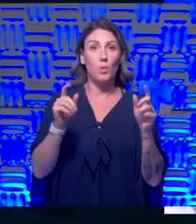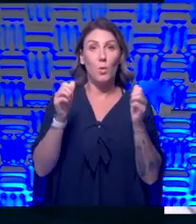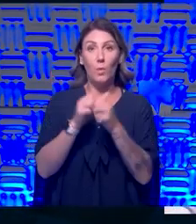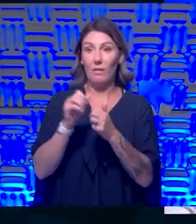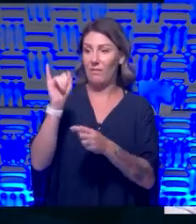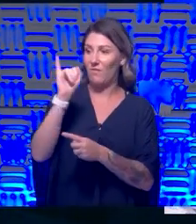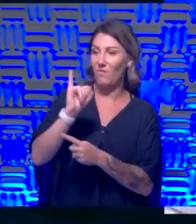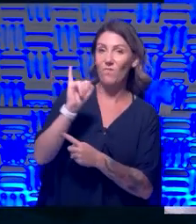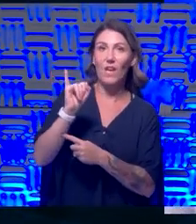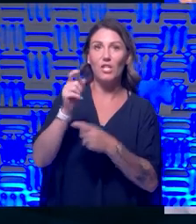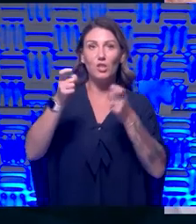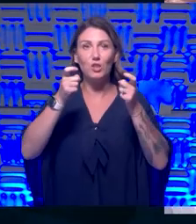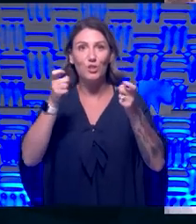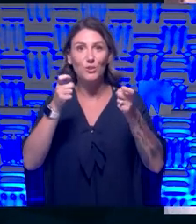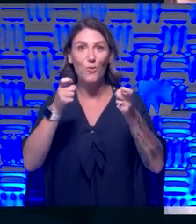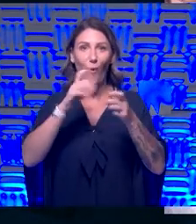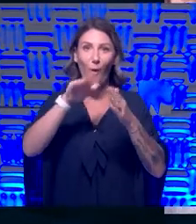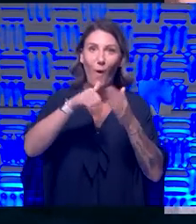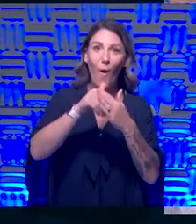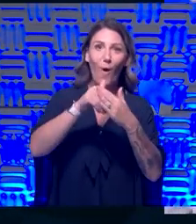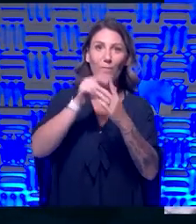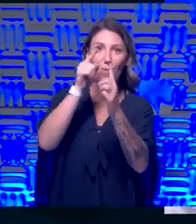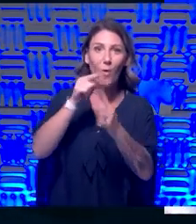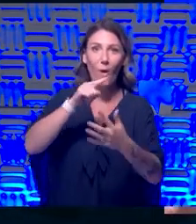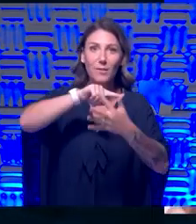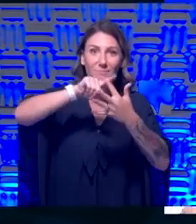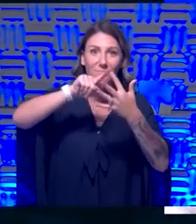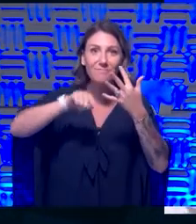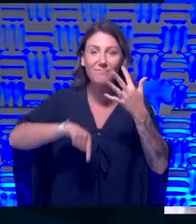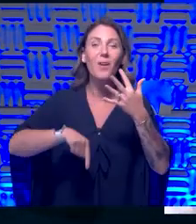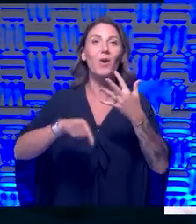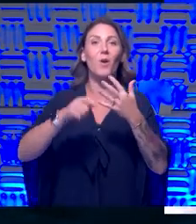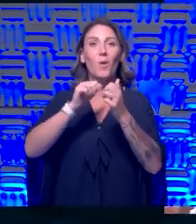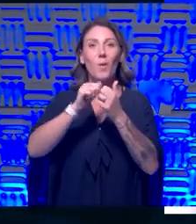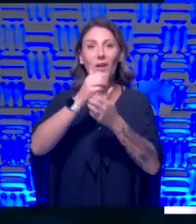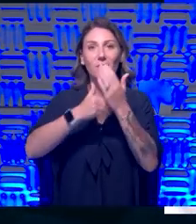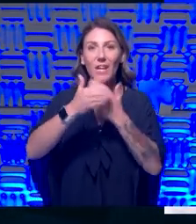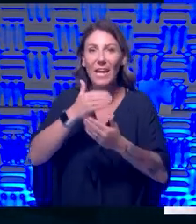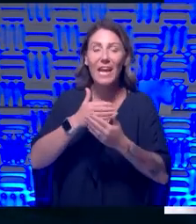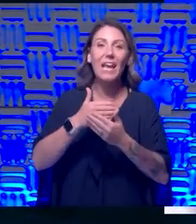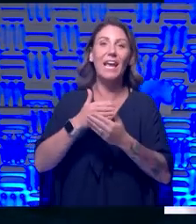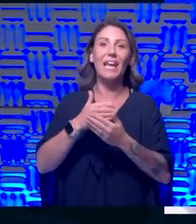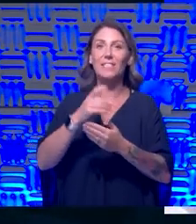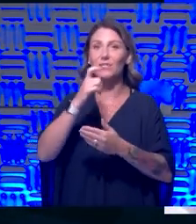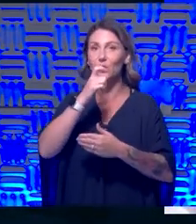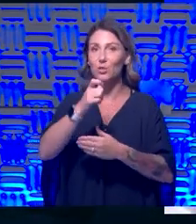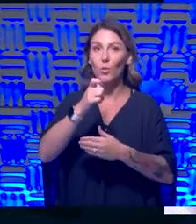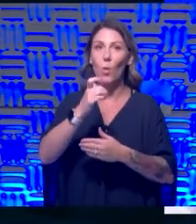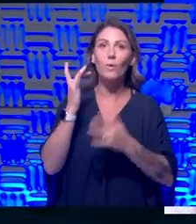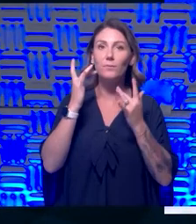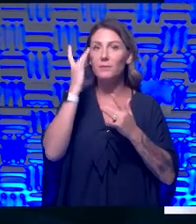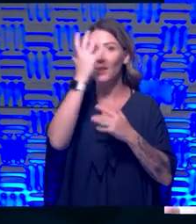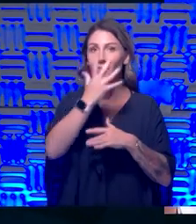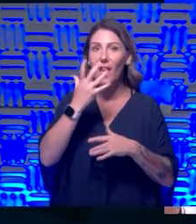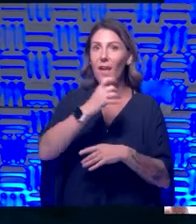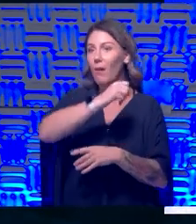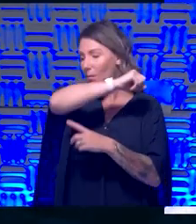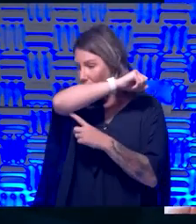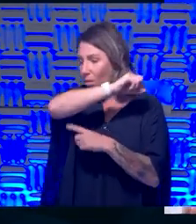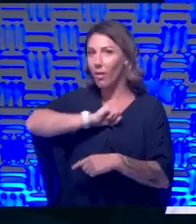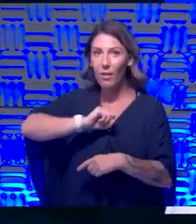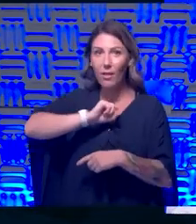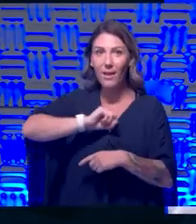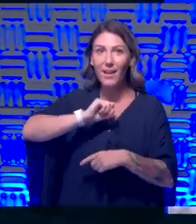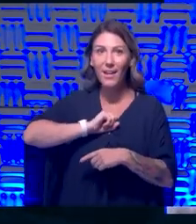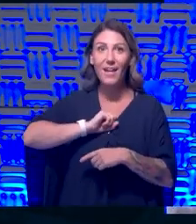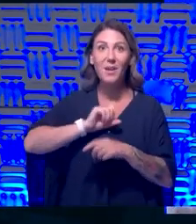control, and we keep coming back to them, right? Wash your hands or gel them. Don't touch your face. Cough into your elbow. Wear a mask. Keep your distance.